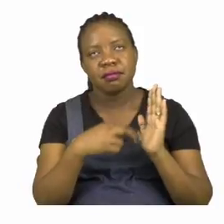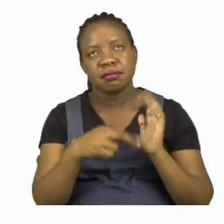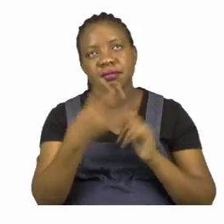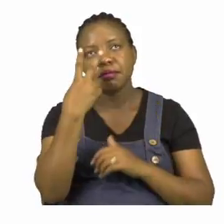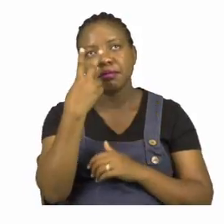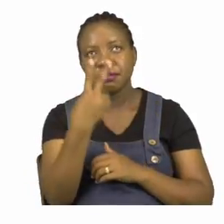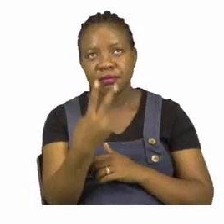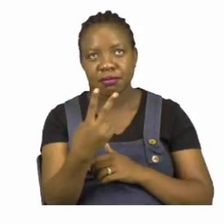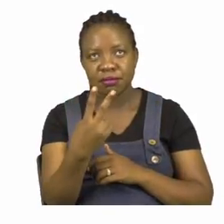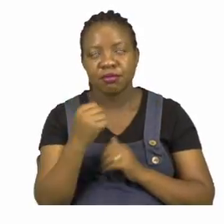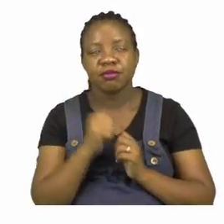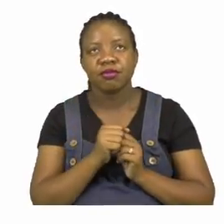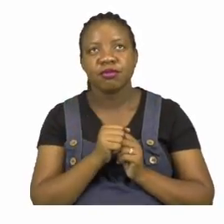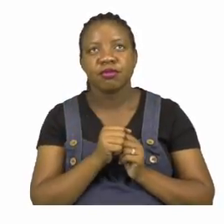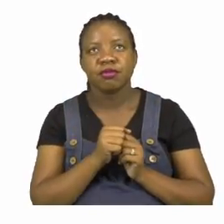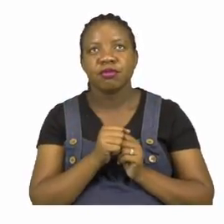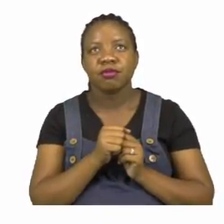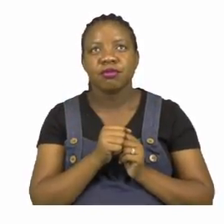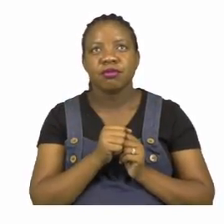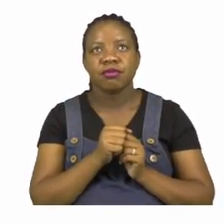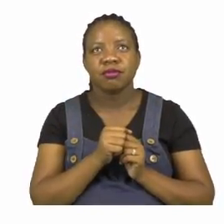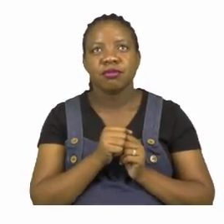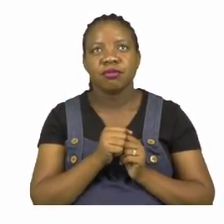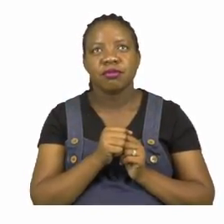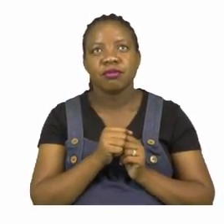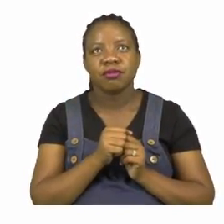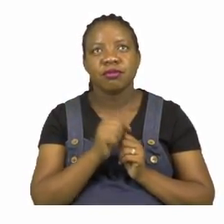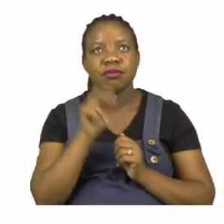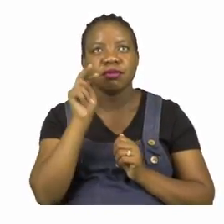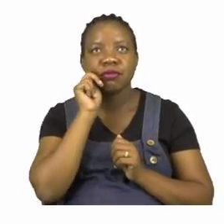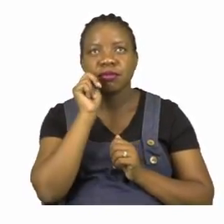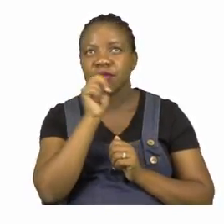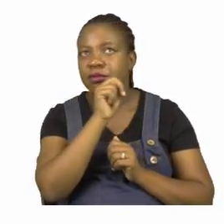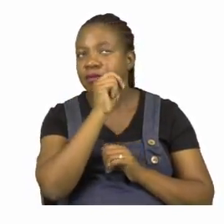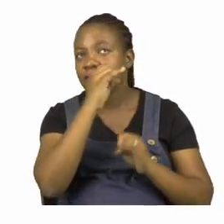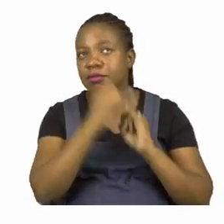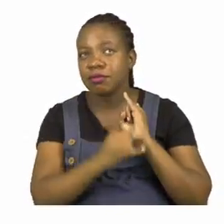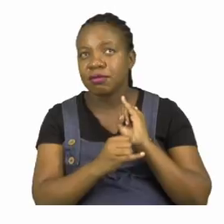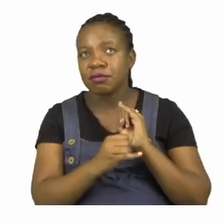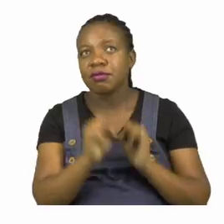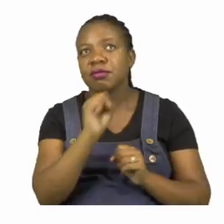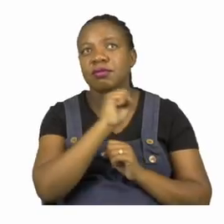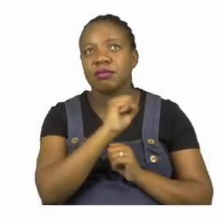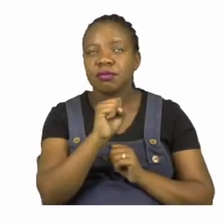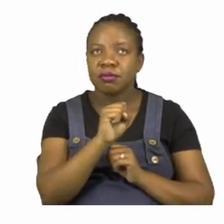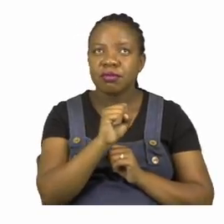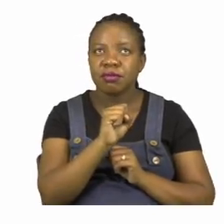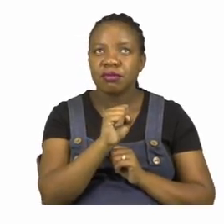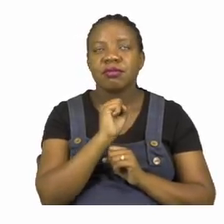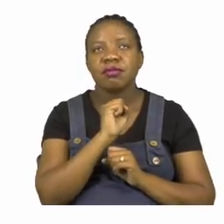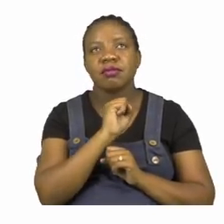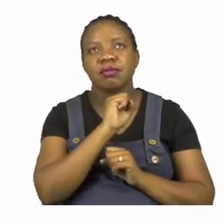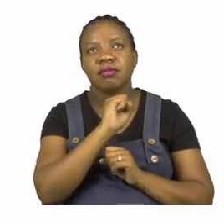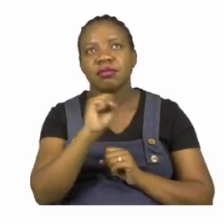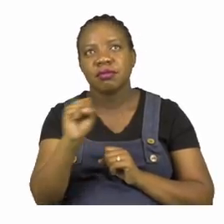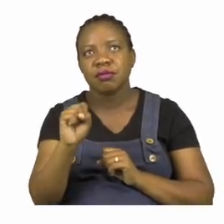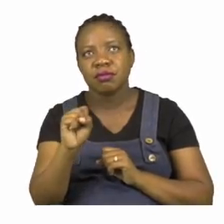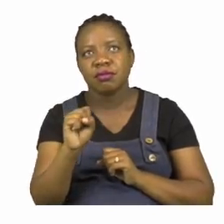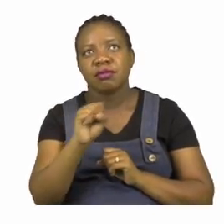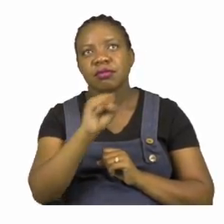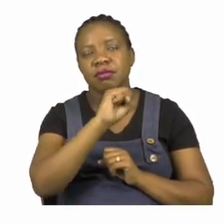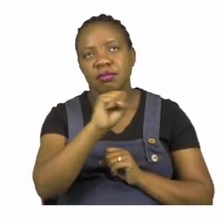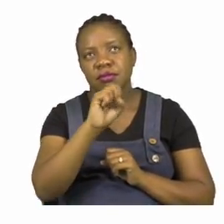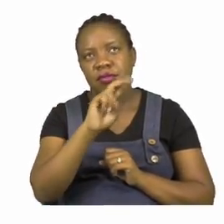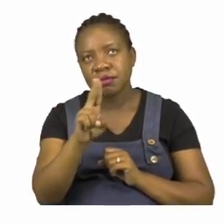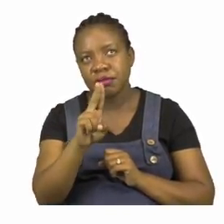or an X or an O then we have ES then it becomes foxes, foxes